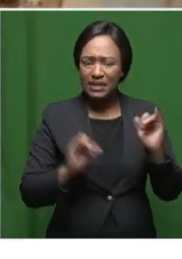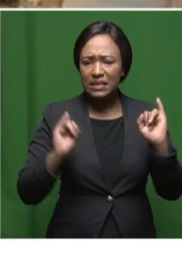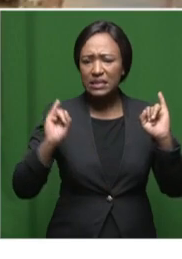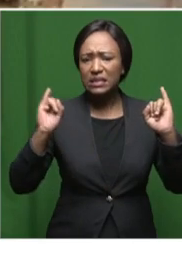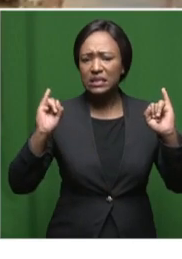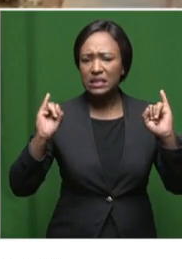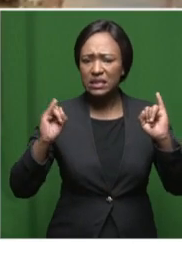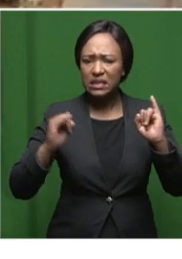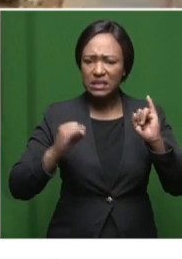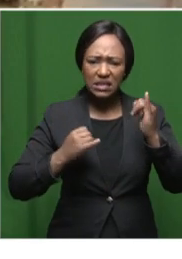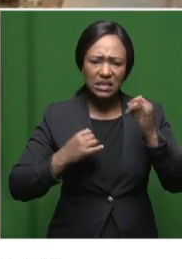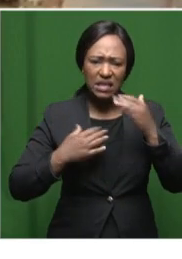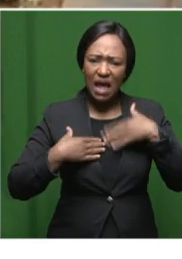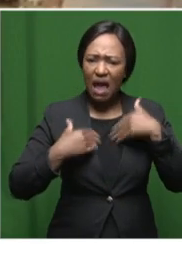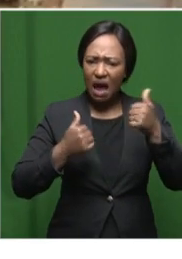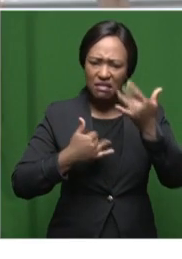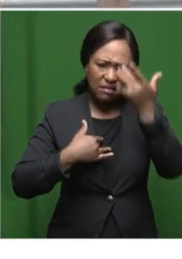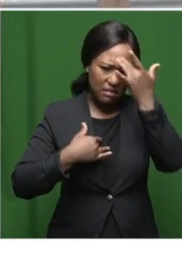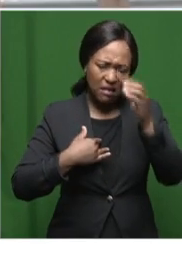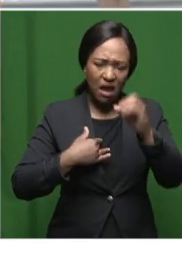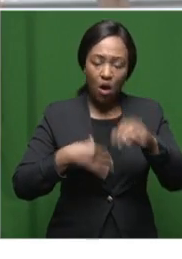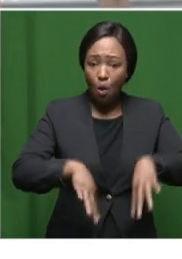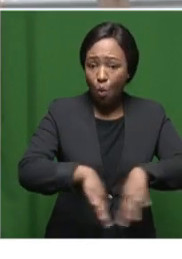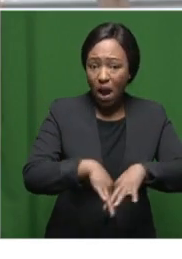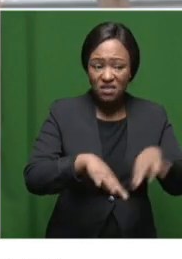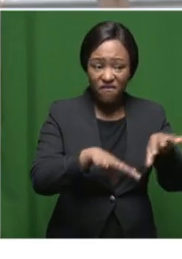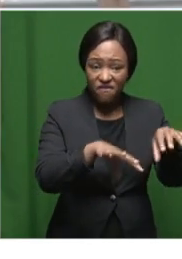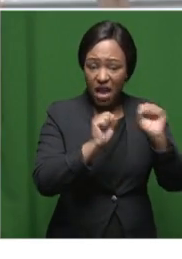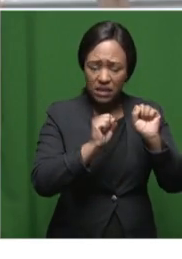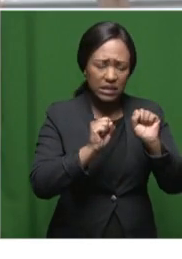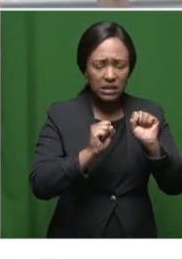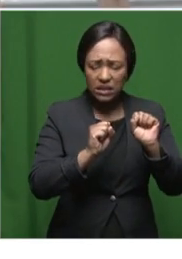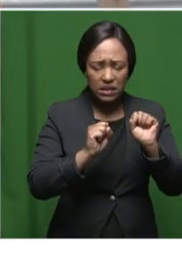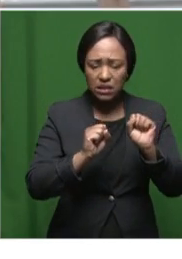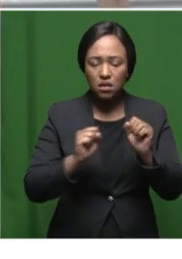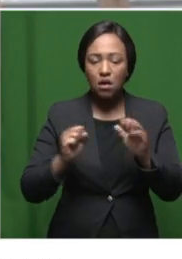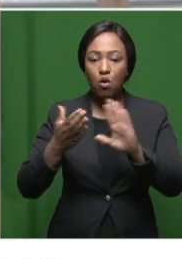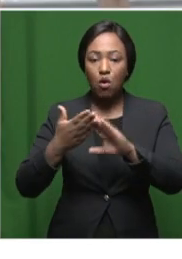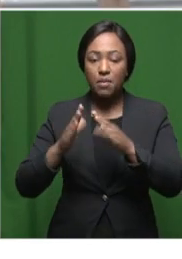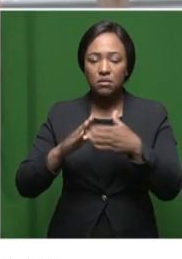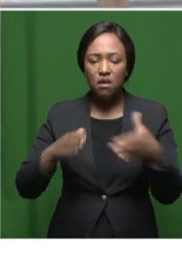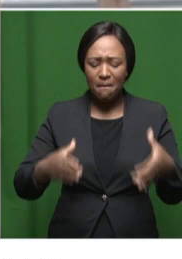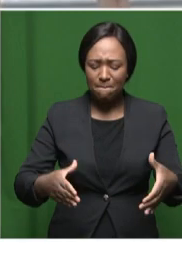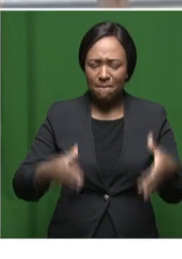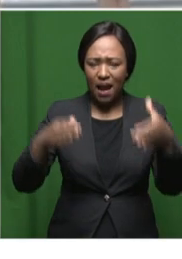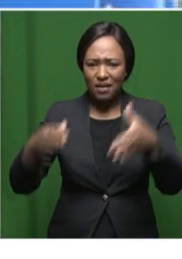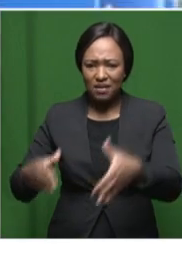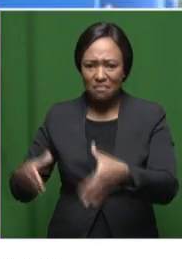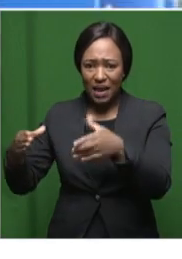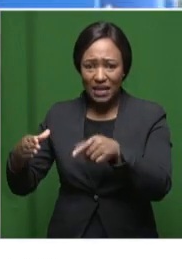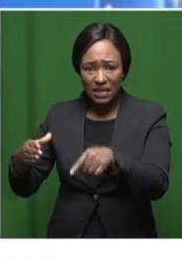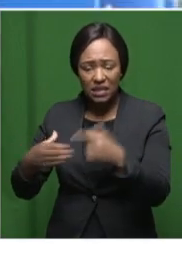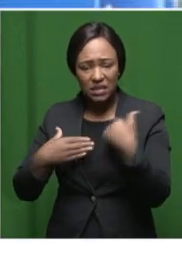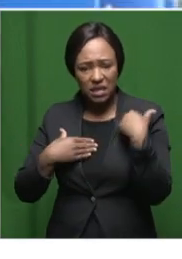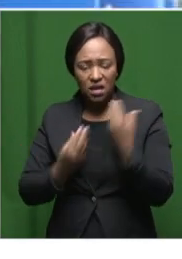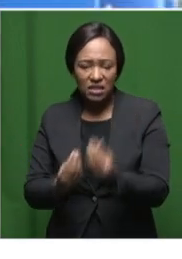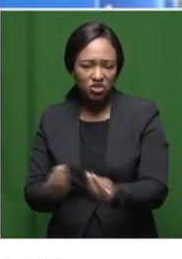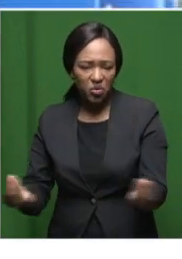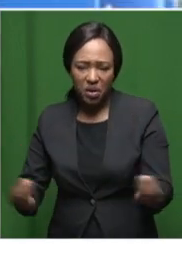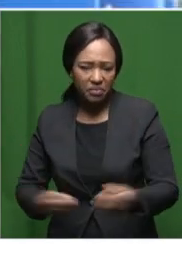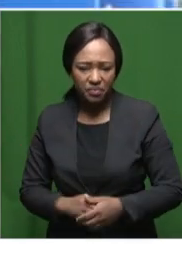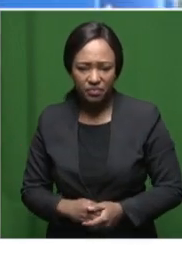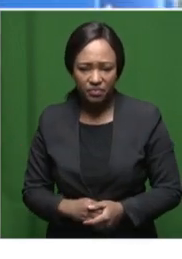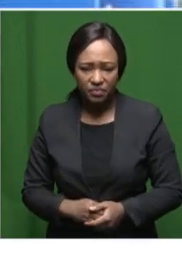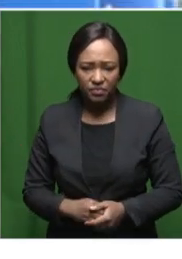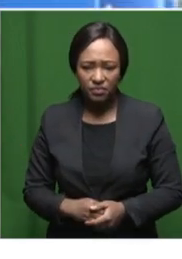as their waste is not collected. Residents say the buckets are also not safe for children. My children can't